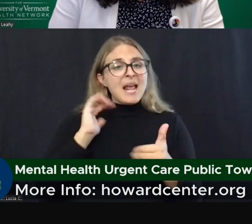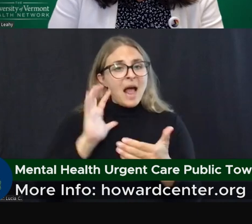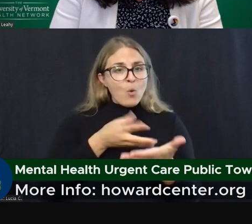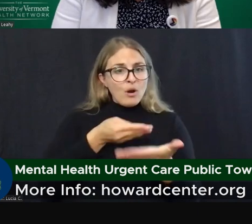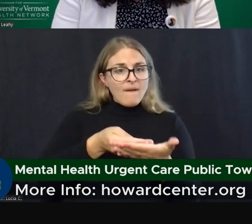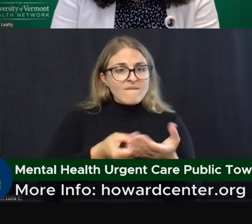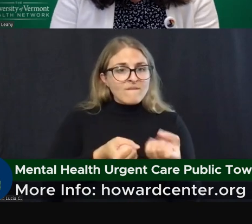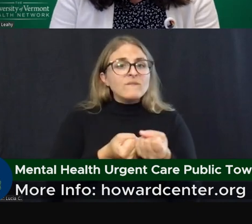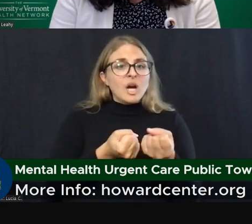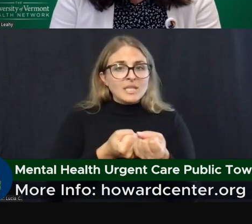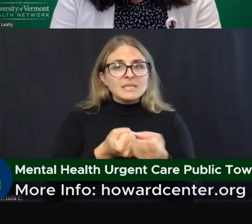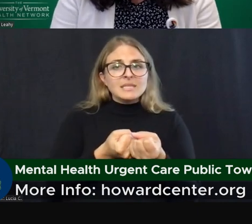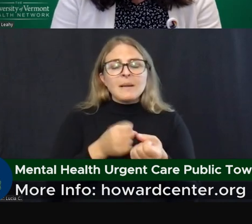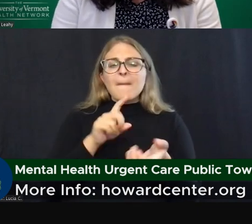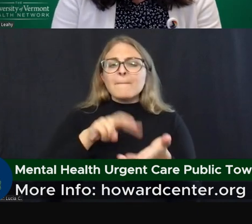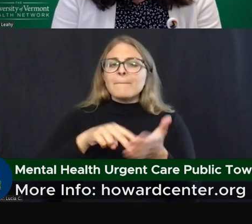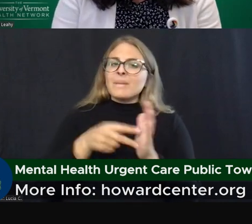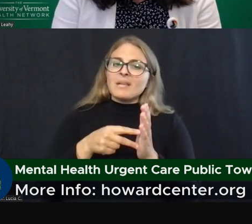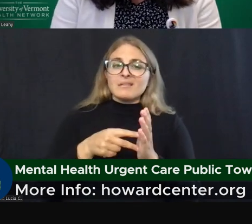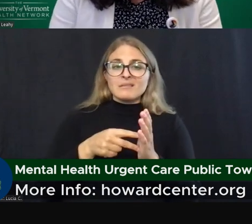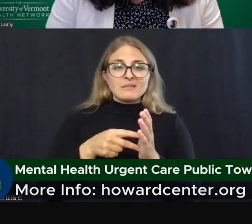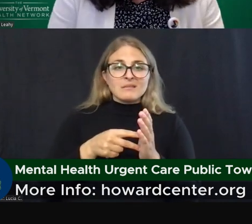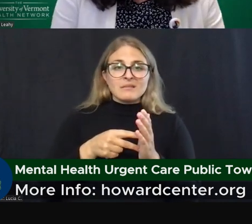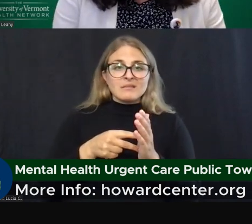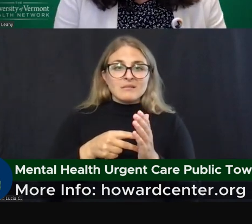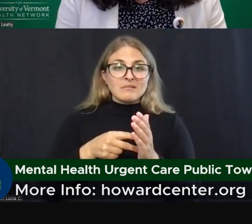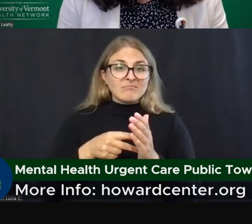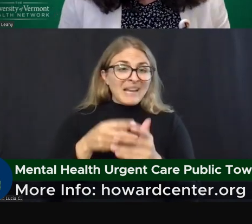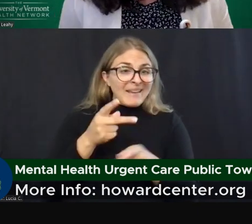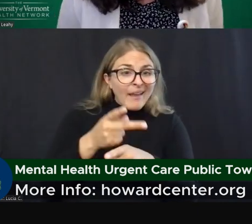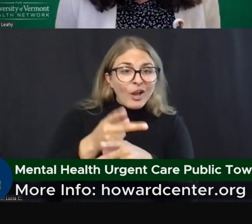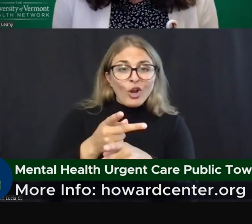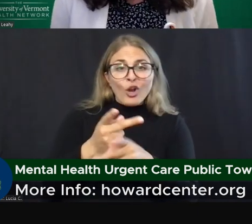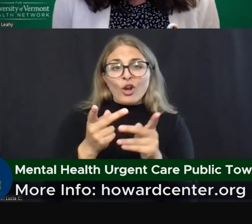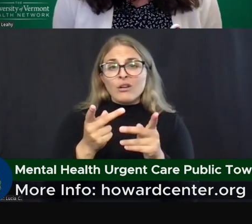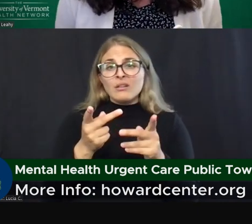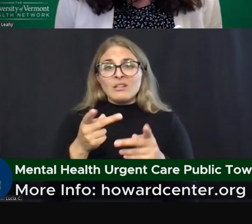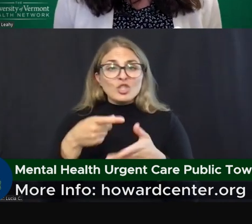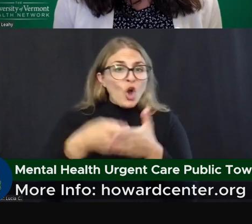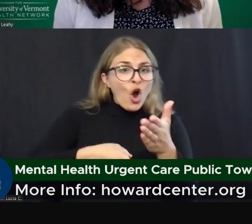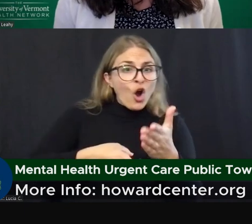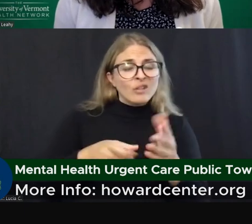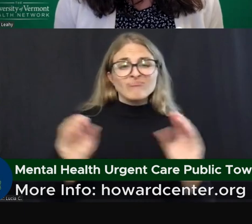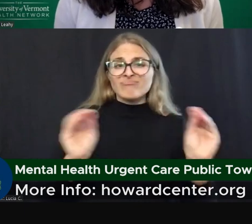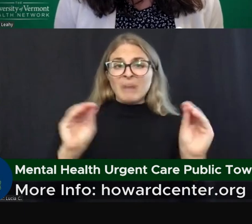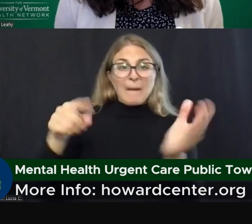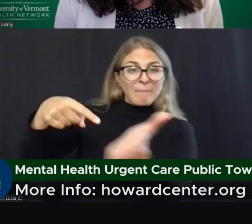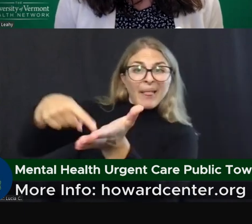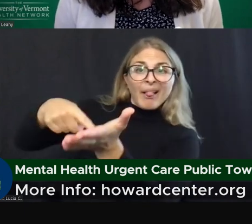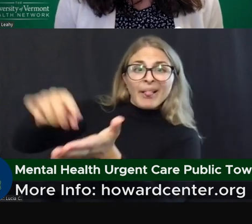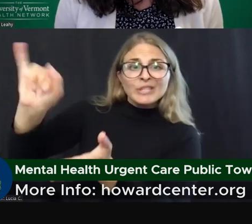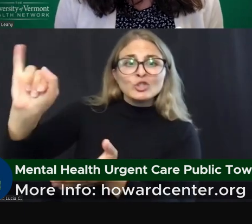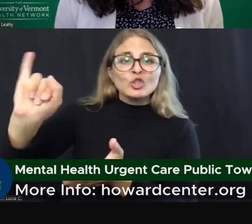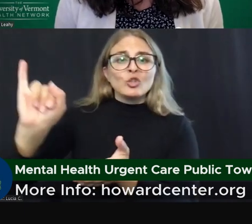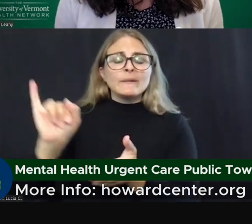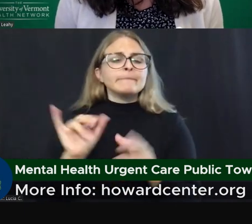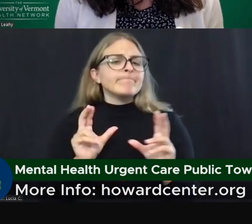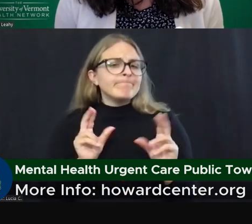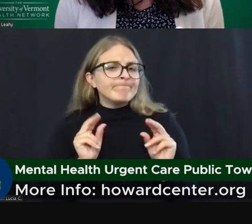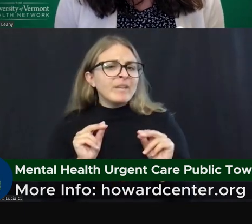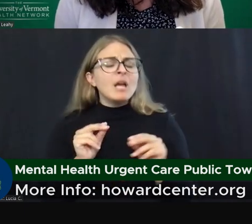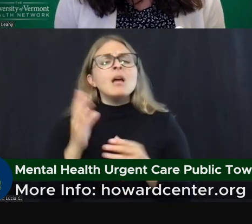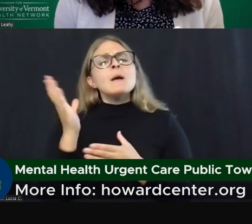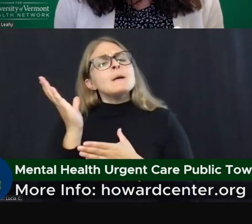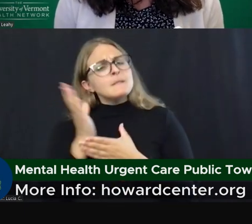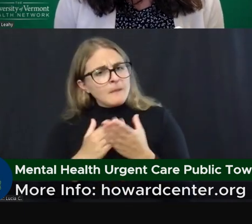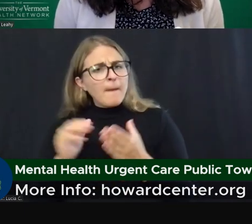will not be charging guests. We will not be billing insurance, with the exception of some medical services provided by community